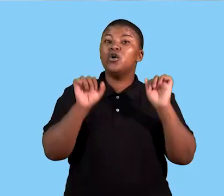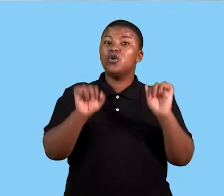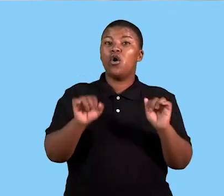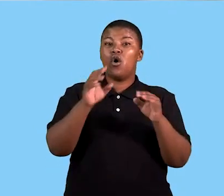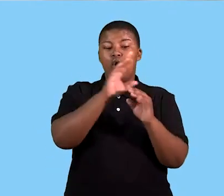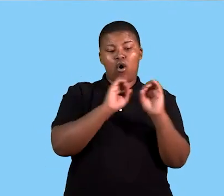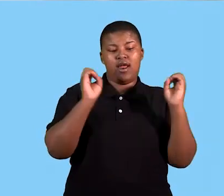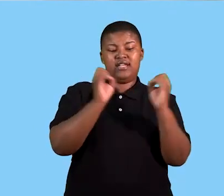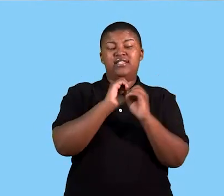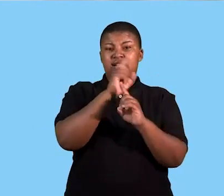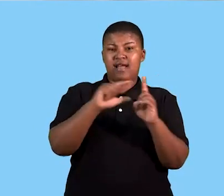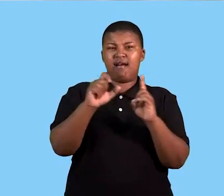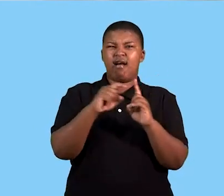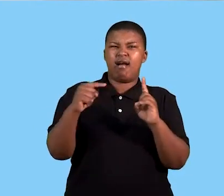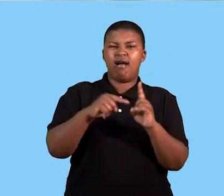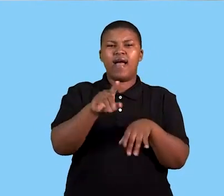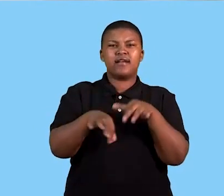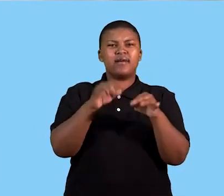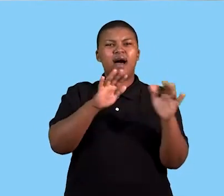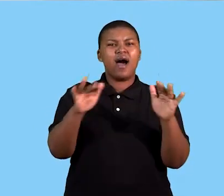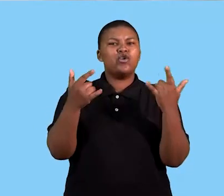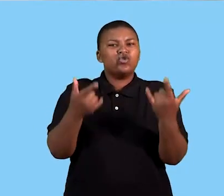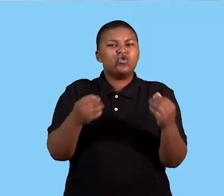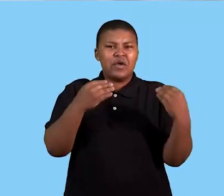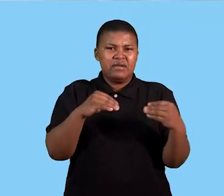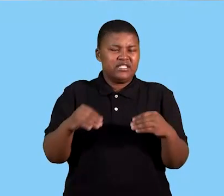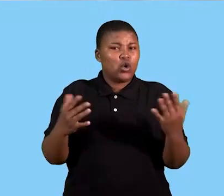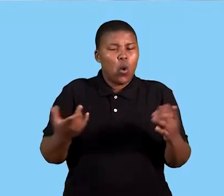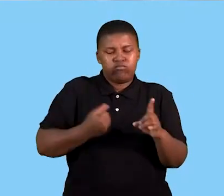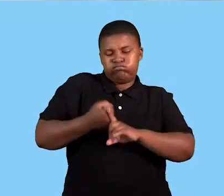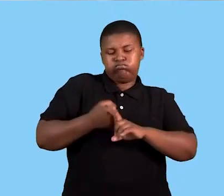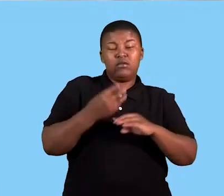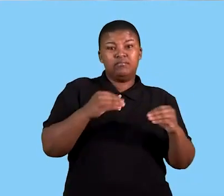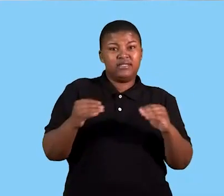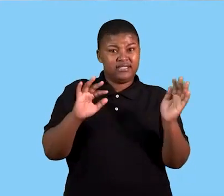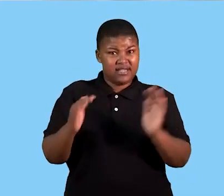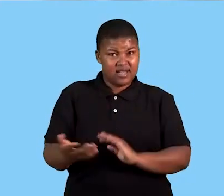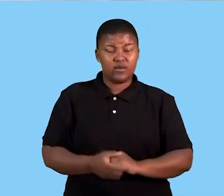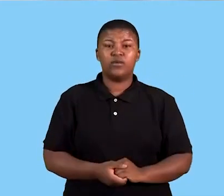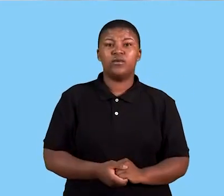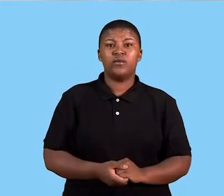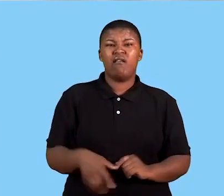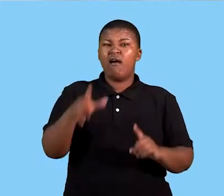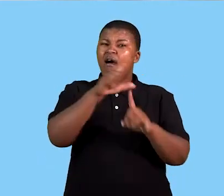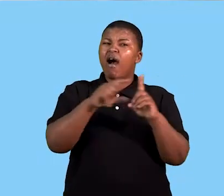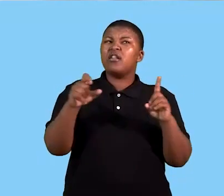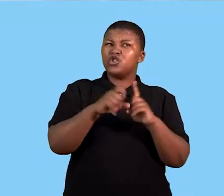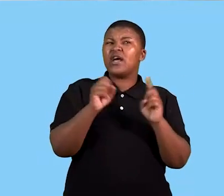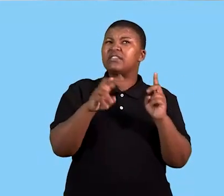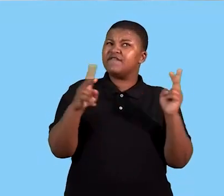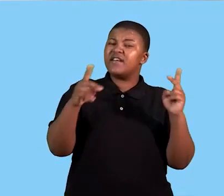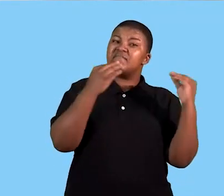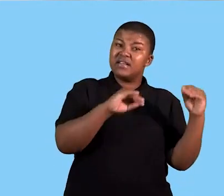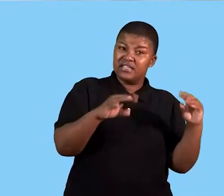organisational culture describes how you do business or how you run your business. The culture can differ from